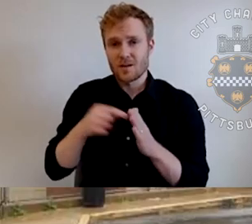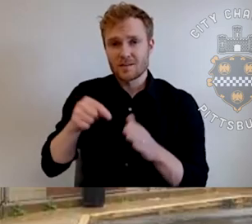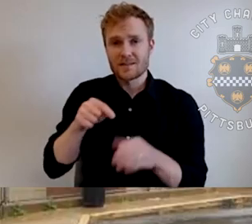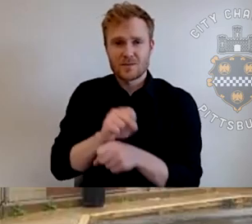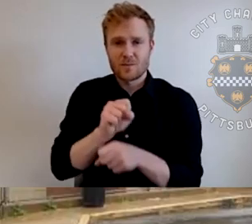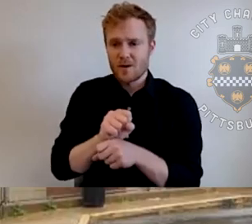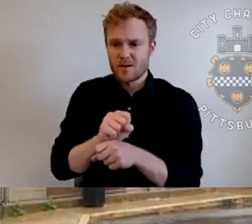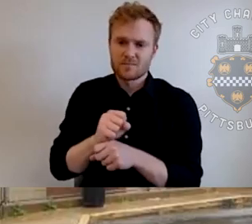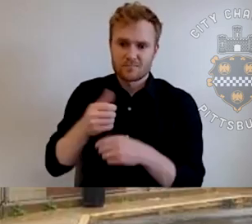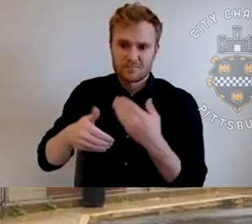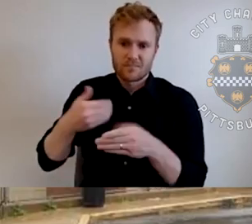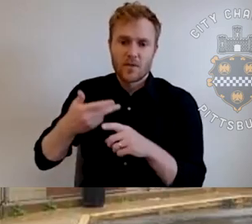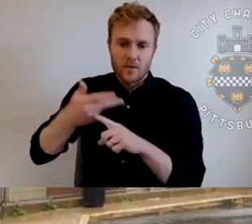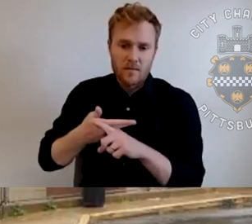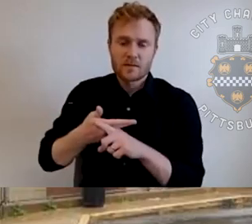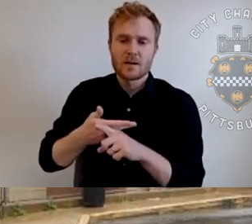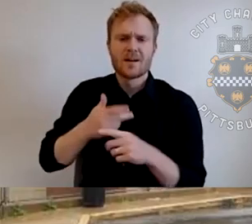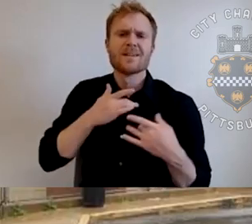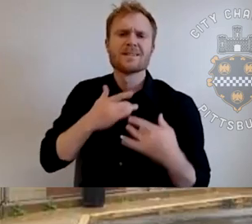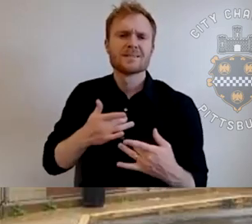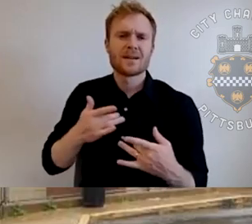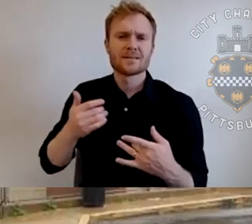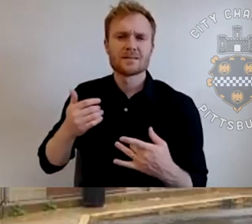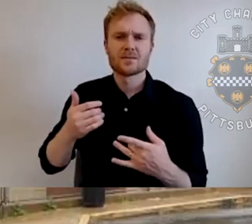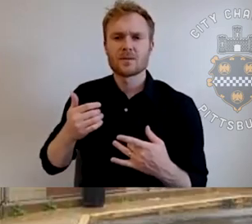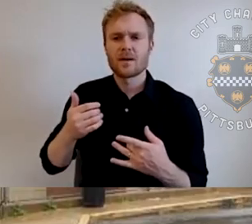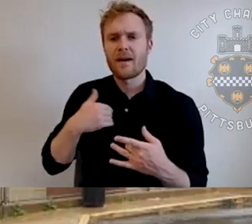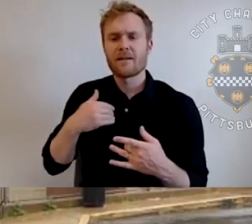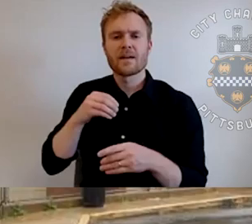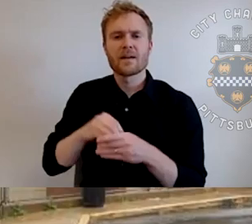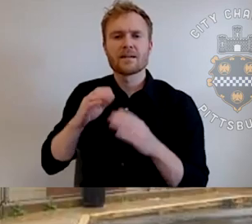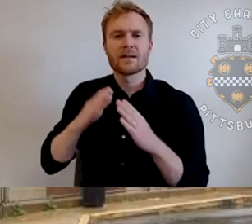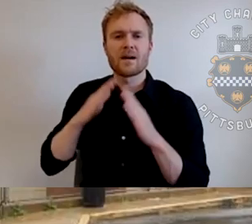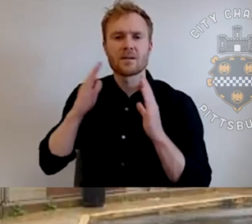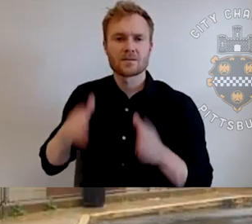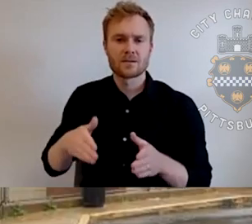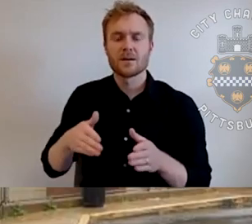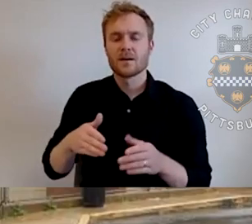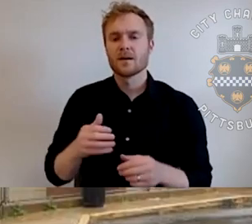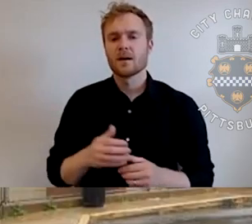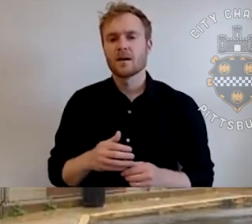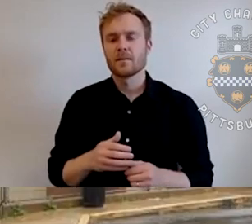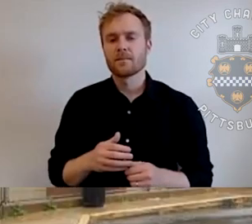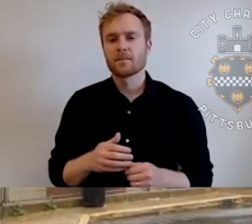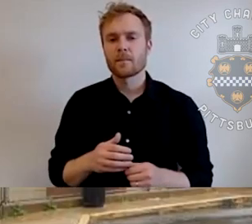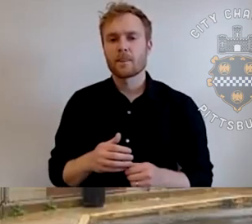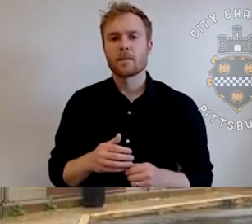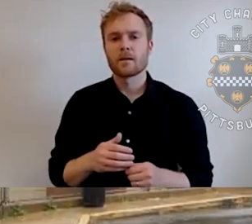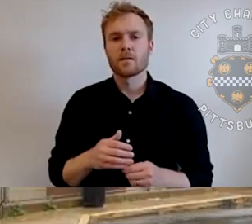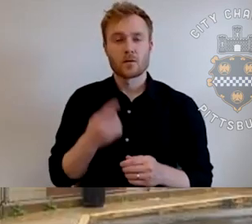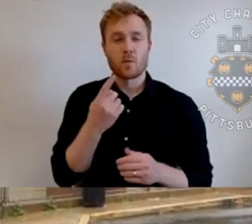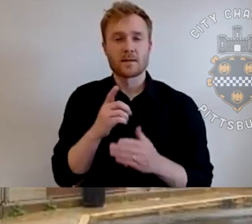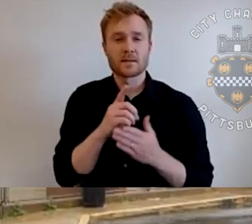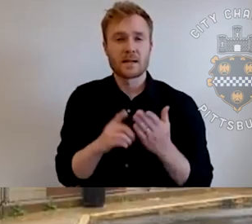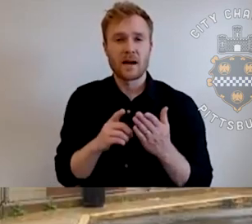months and we, we usually do those in house. I'm with my in, with our in-house staff and public works. Um, there was a design phase.